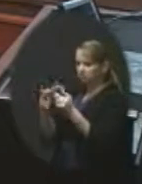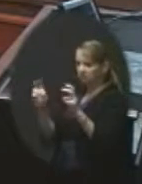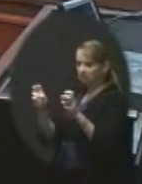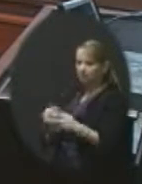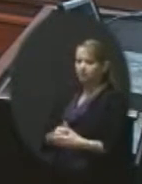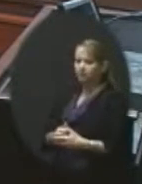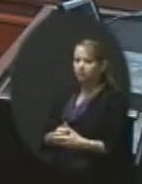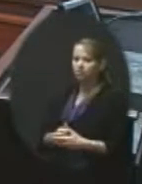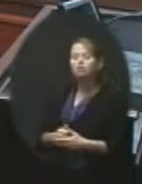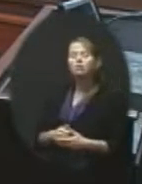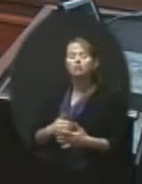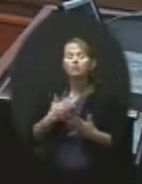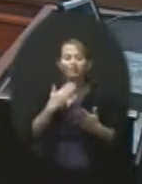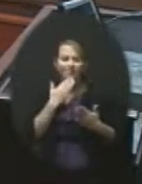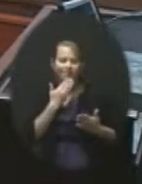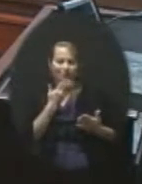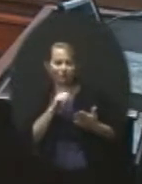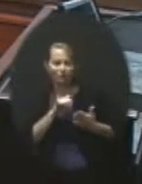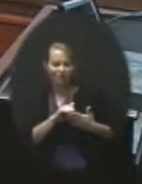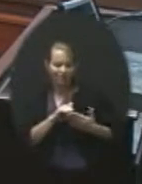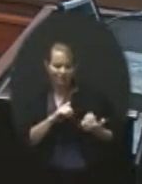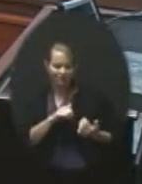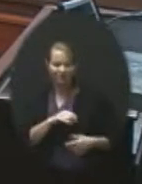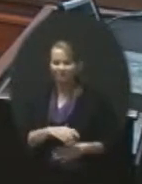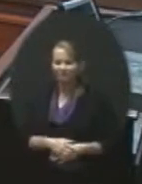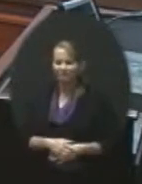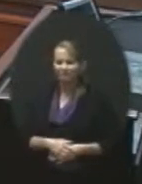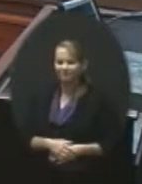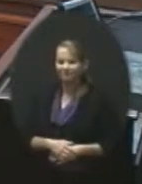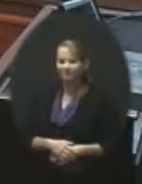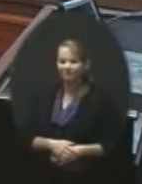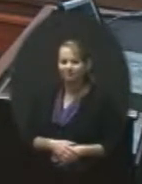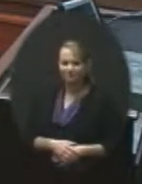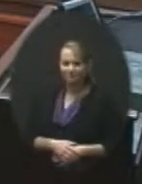Thank you for that. Appreciate that. Nice job, Rick. Great. That's good.